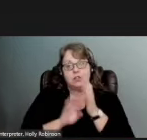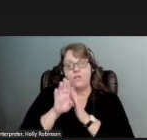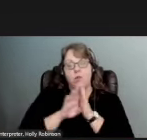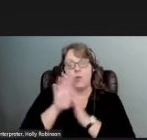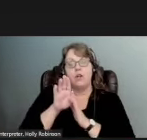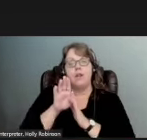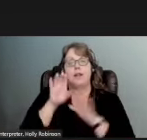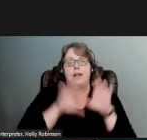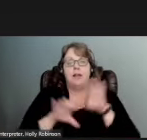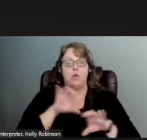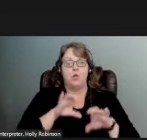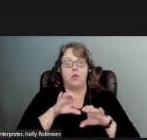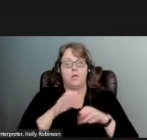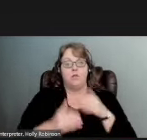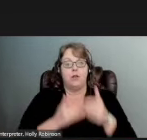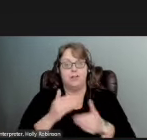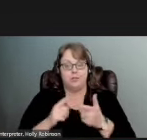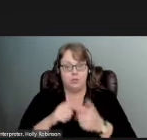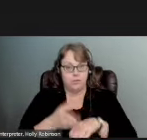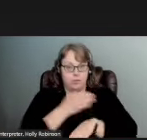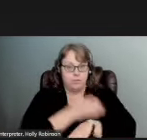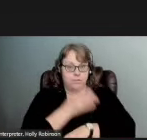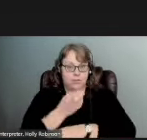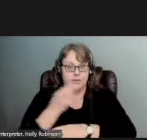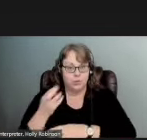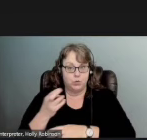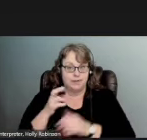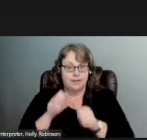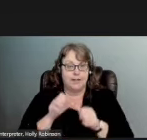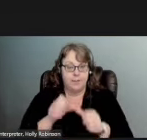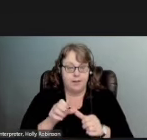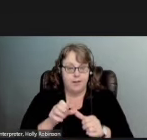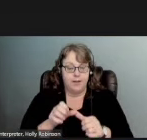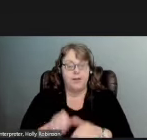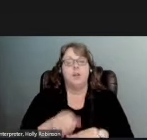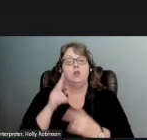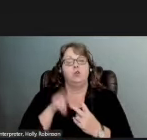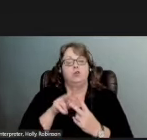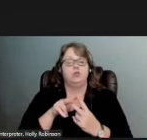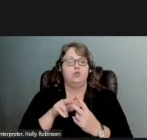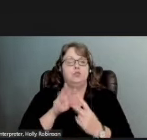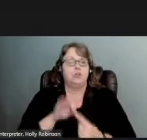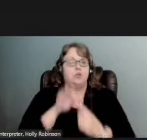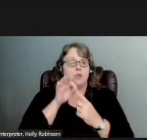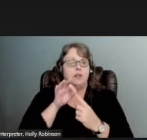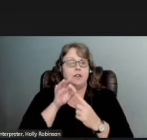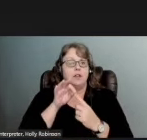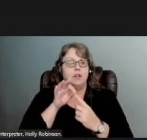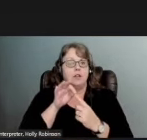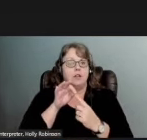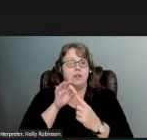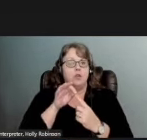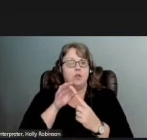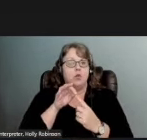chemical processes to improve resource sustainability. Two unique resource reservoirs she